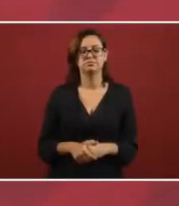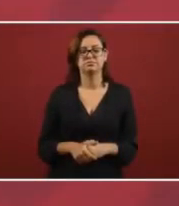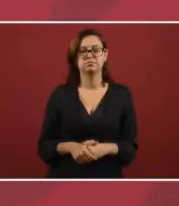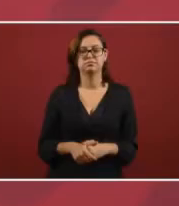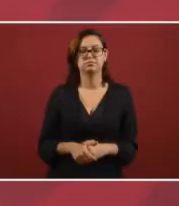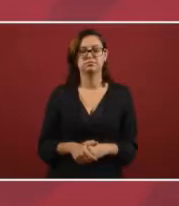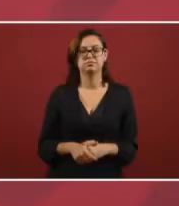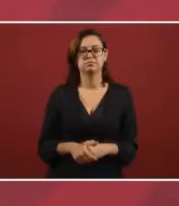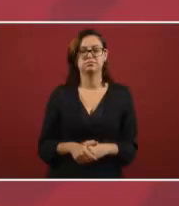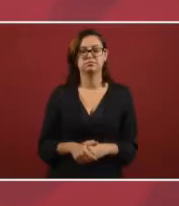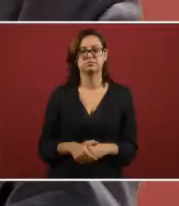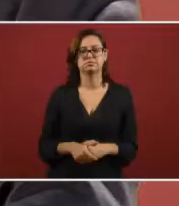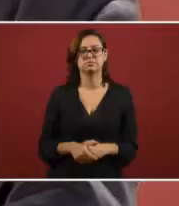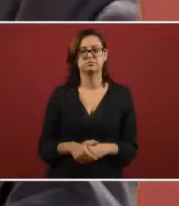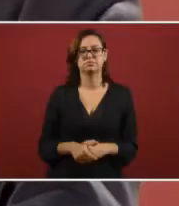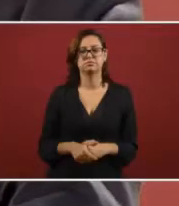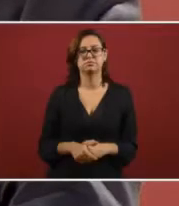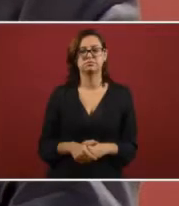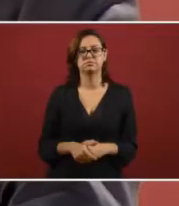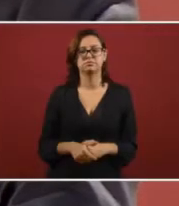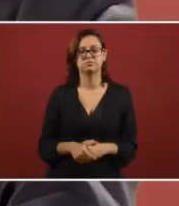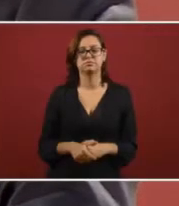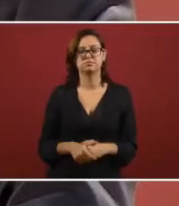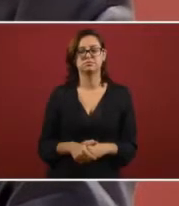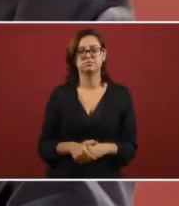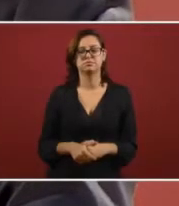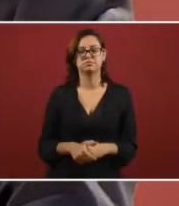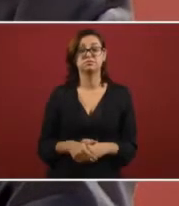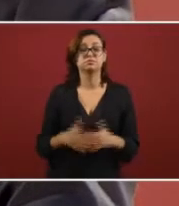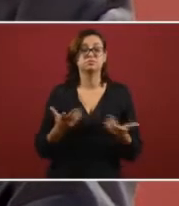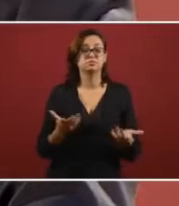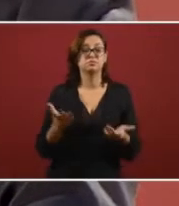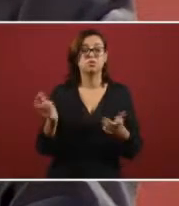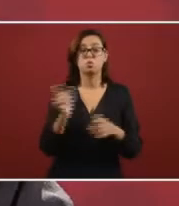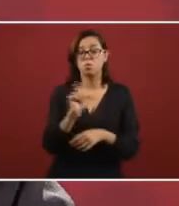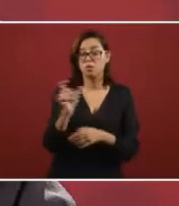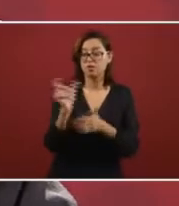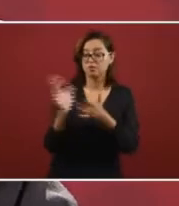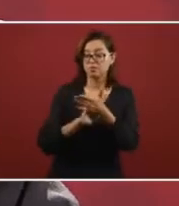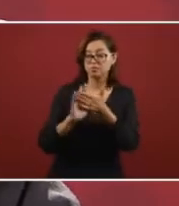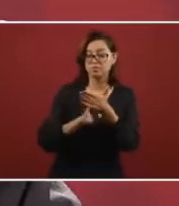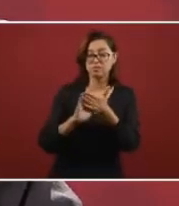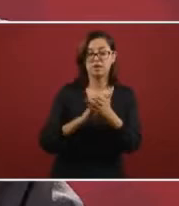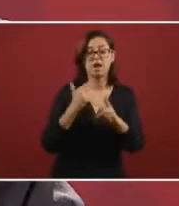when he was already president-elect,